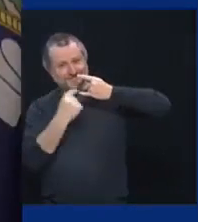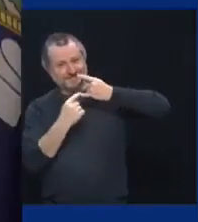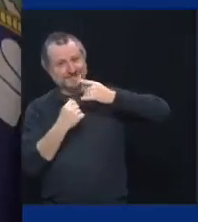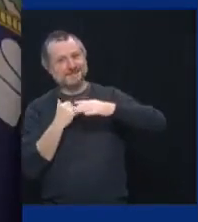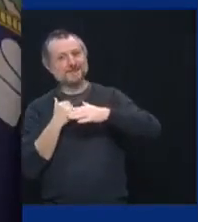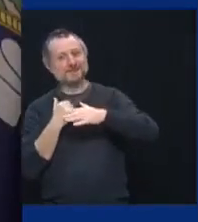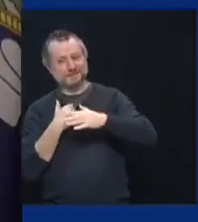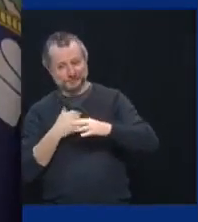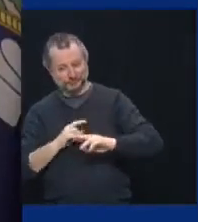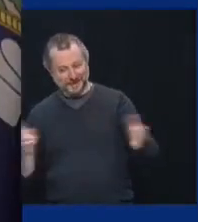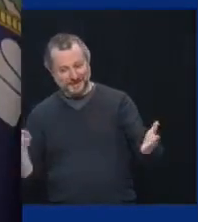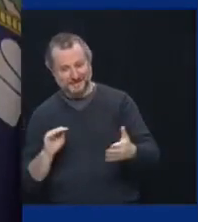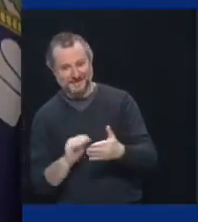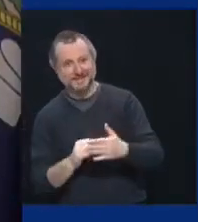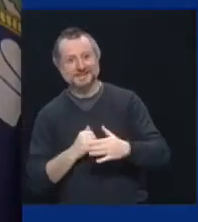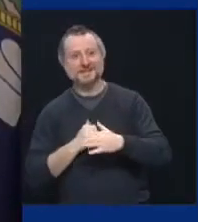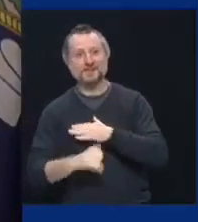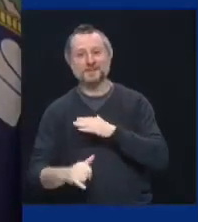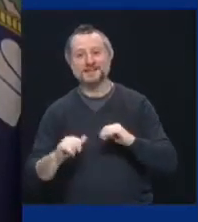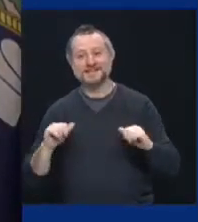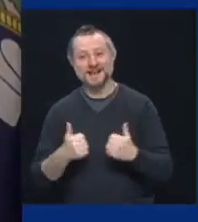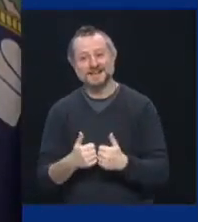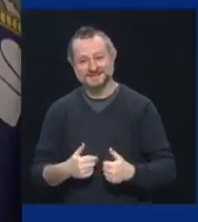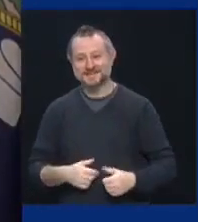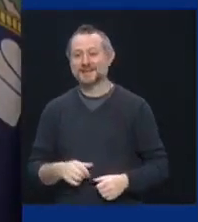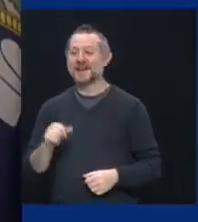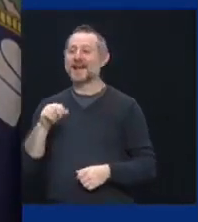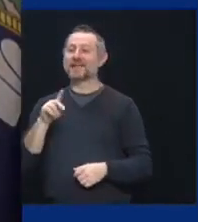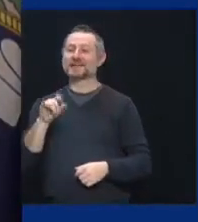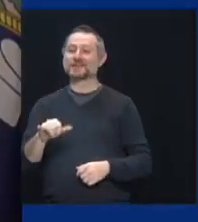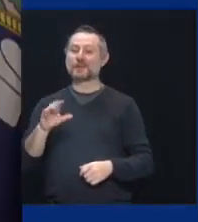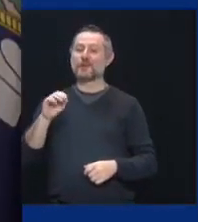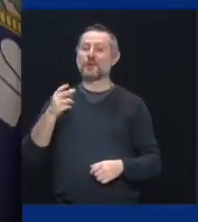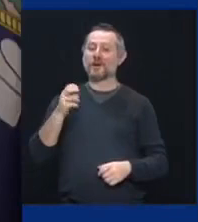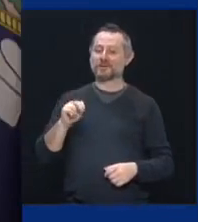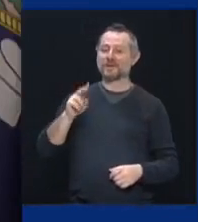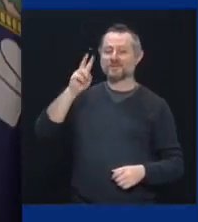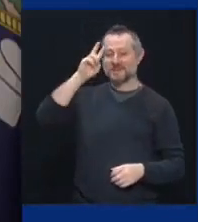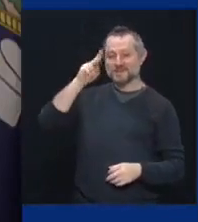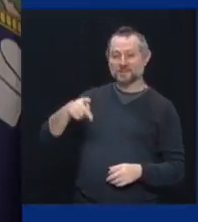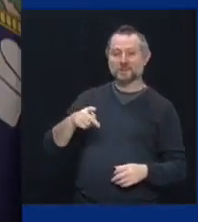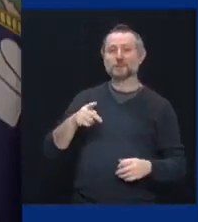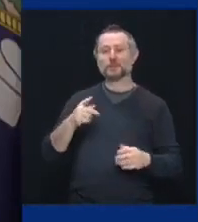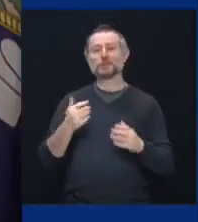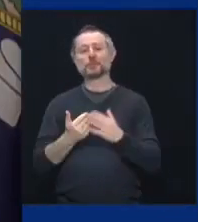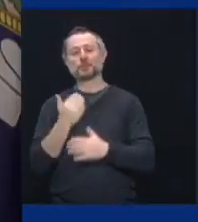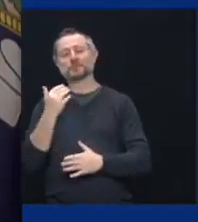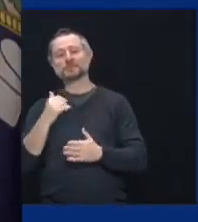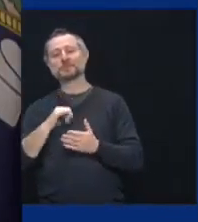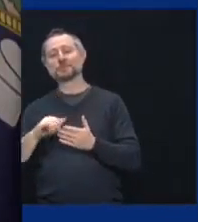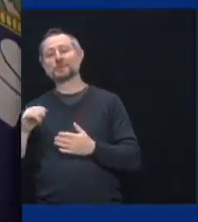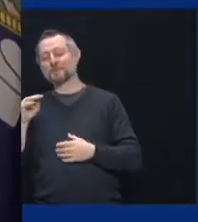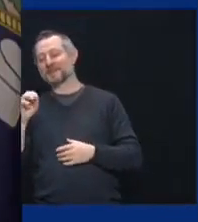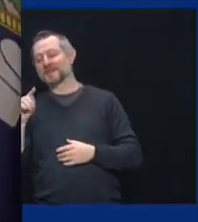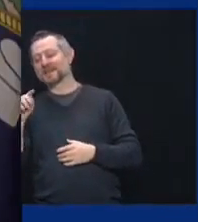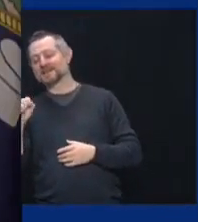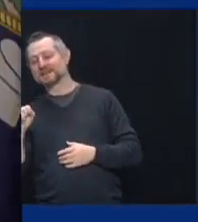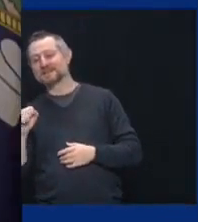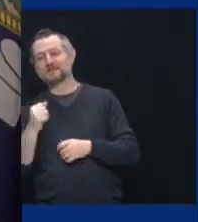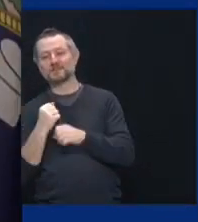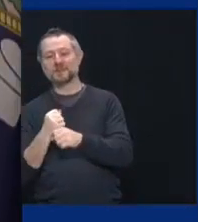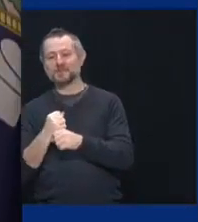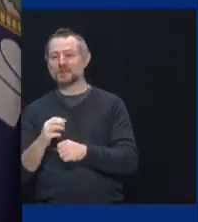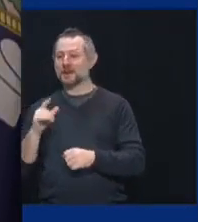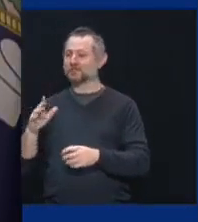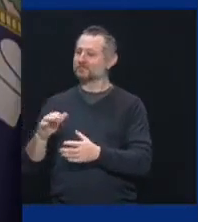Uh, and, uh, Andy Cohen, the vice chairman of the Mets, uh, congratulations on the acquisition